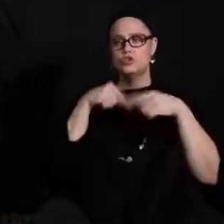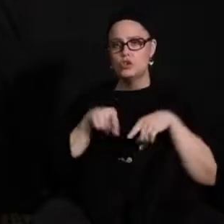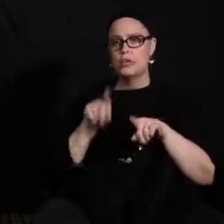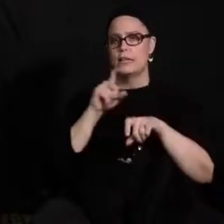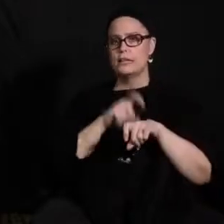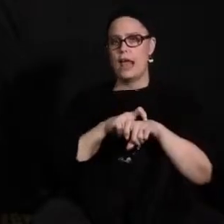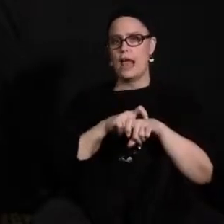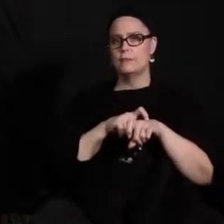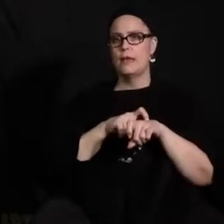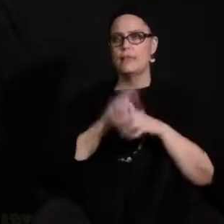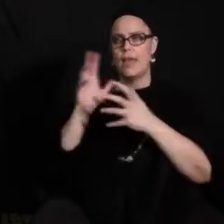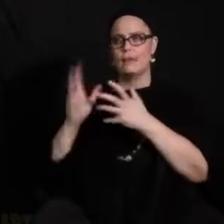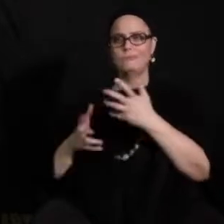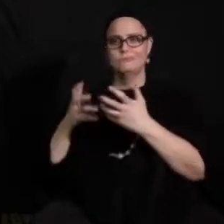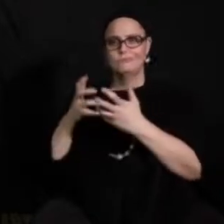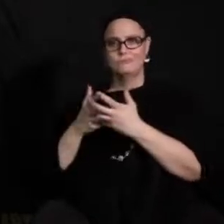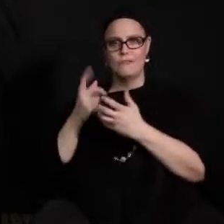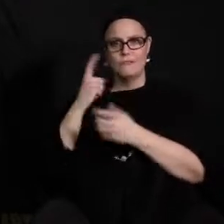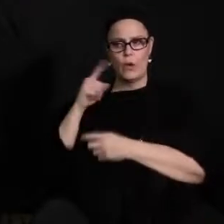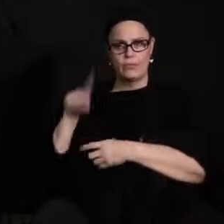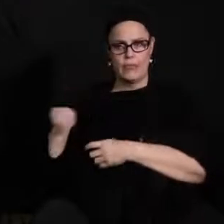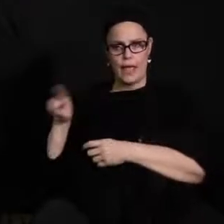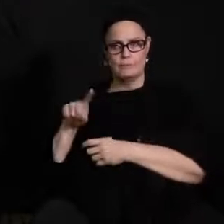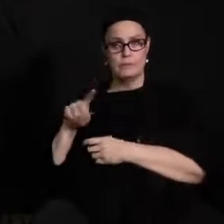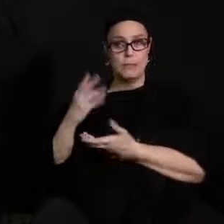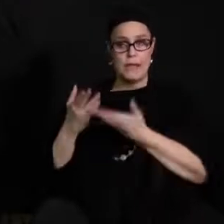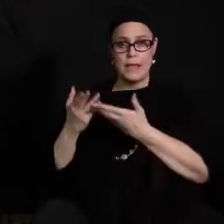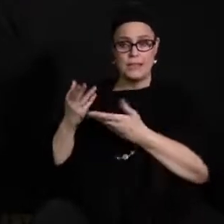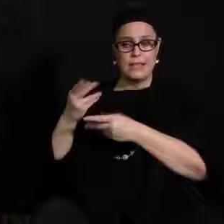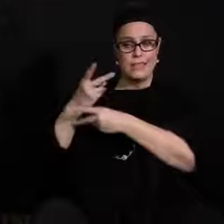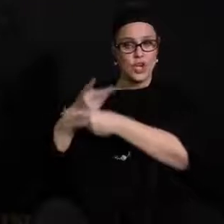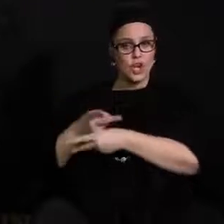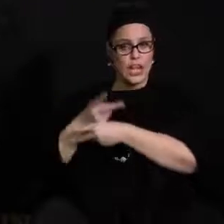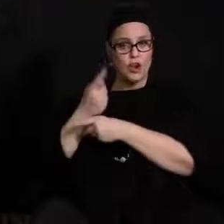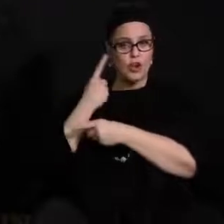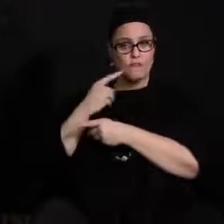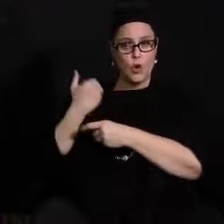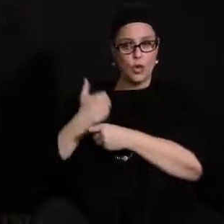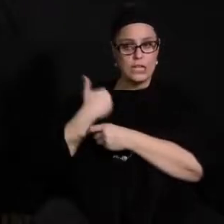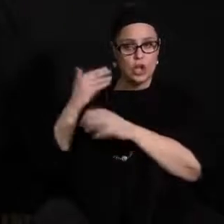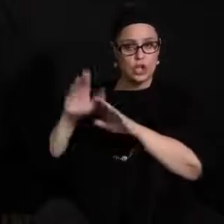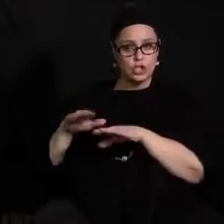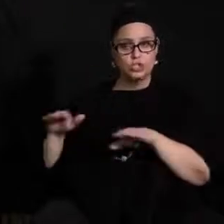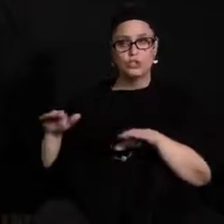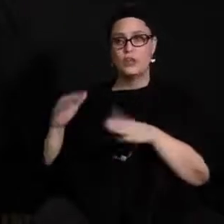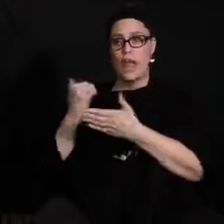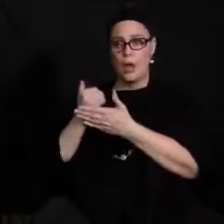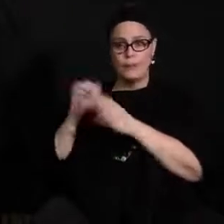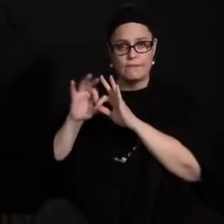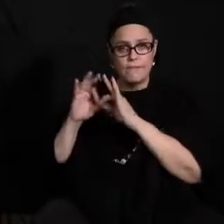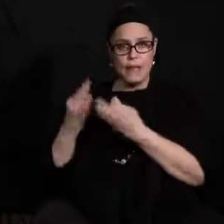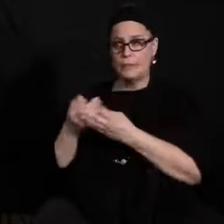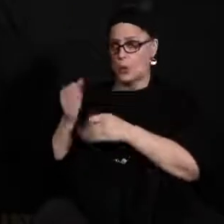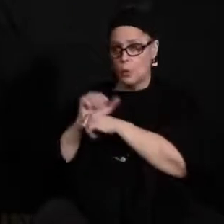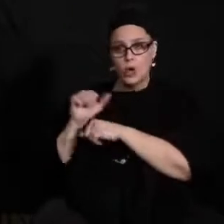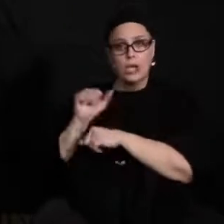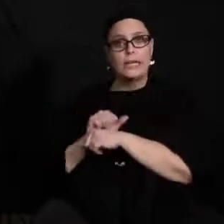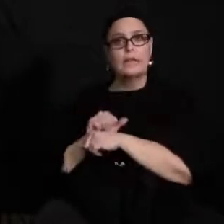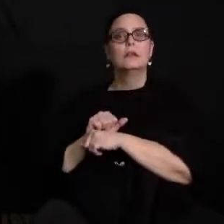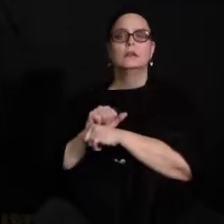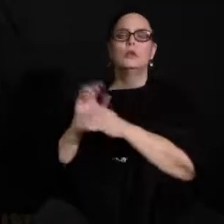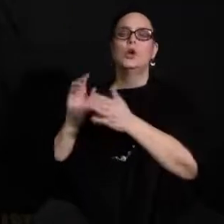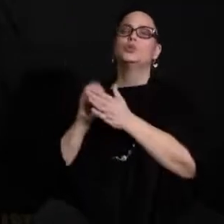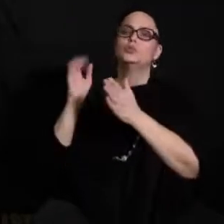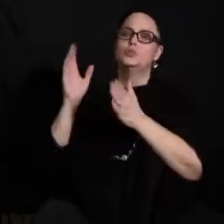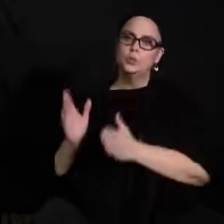works for them whether they're caring for younger children working or doing other activities for the family and so students get a little bit